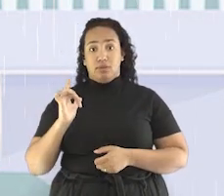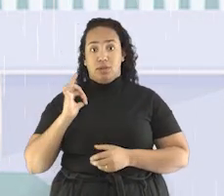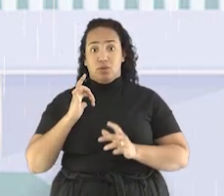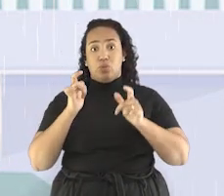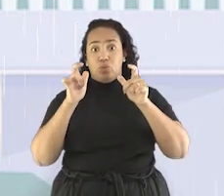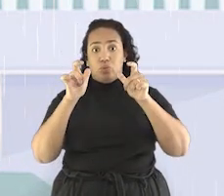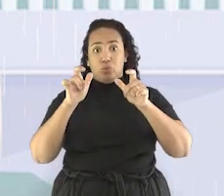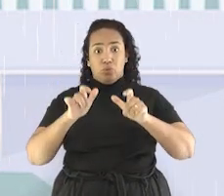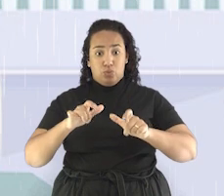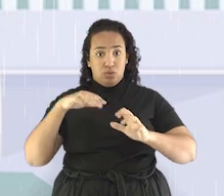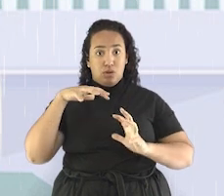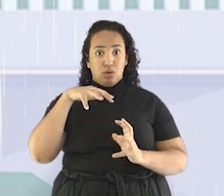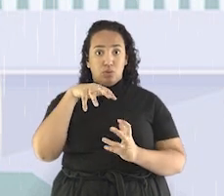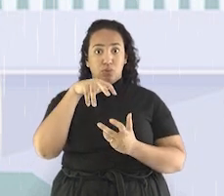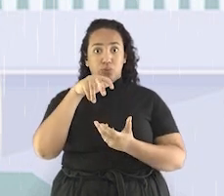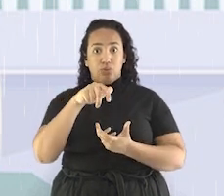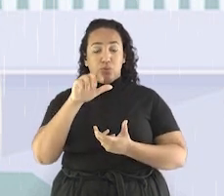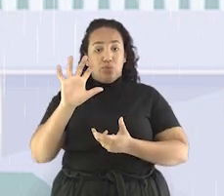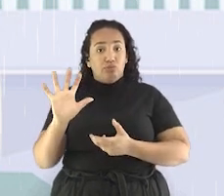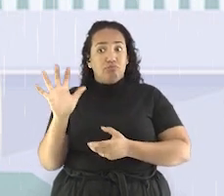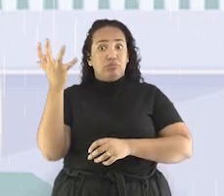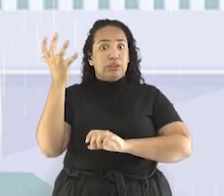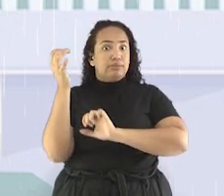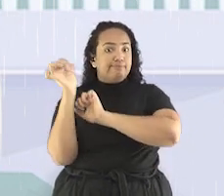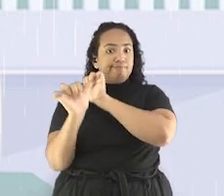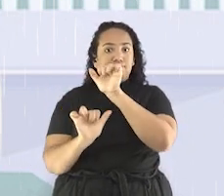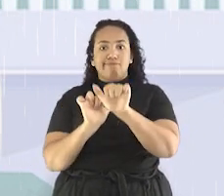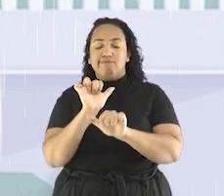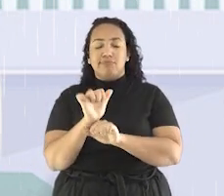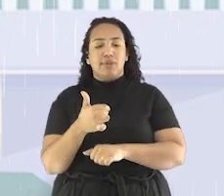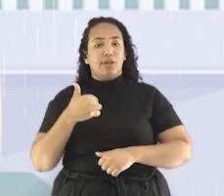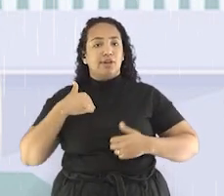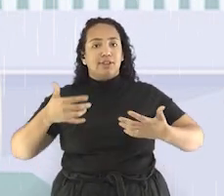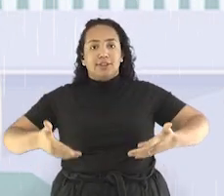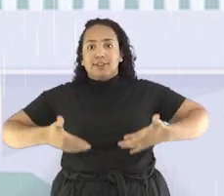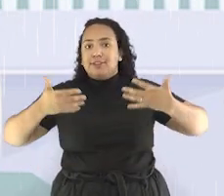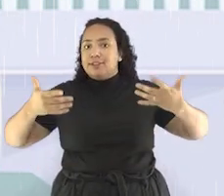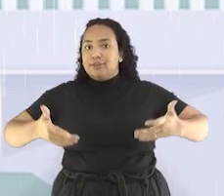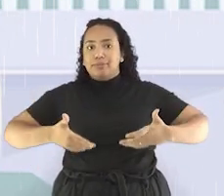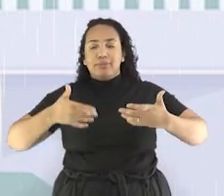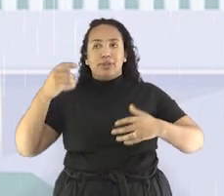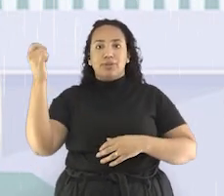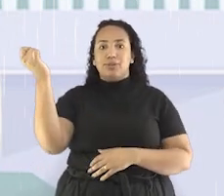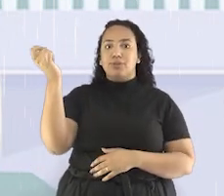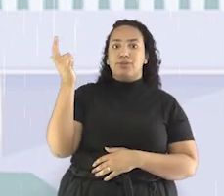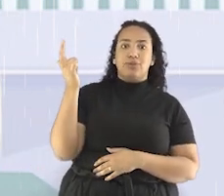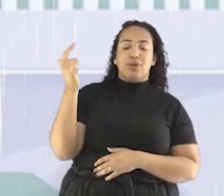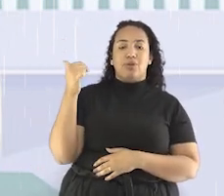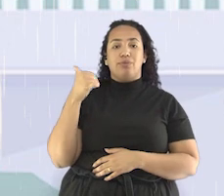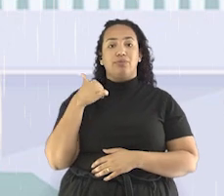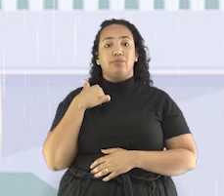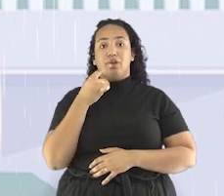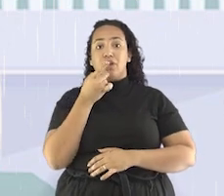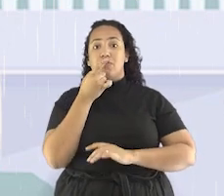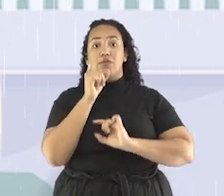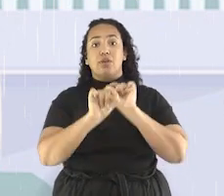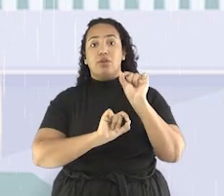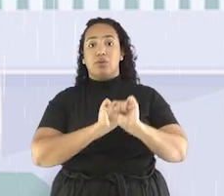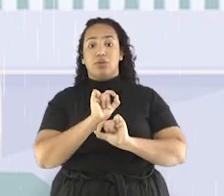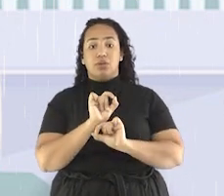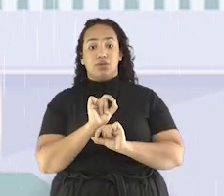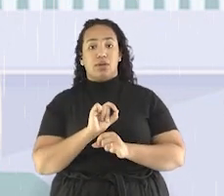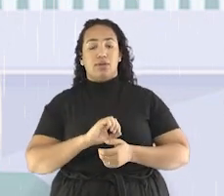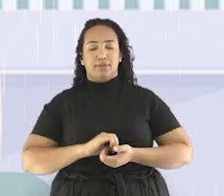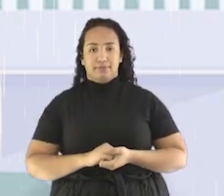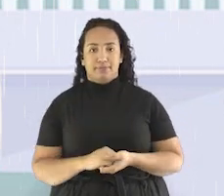Existem regiões no mundo onde o tempo muda de uma hora para outra. Eu estava todo empolgado com o solzão e disse